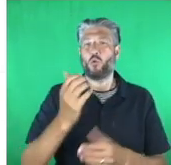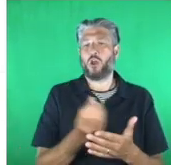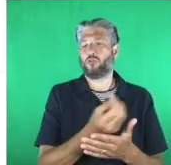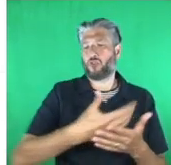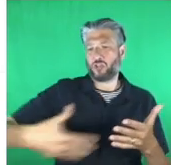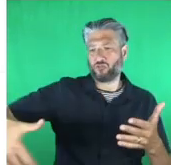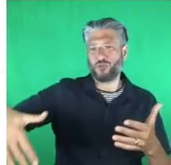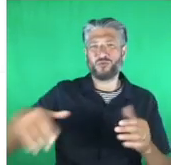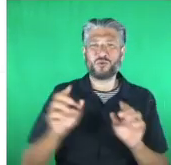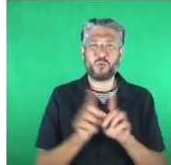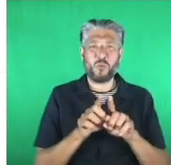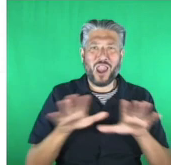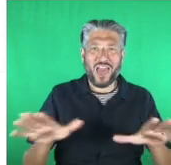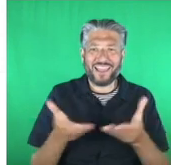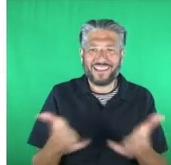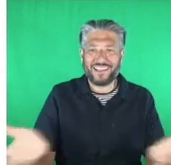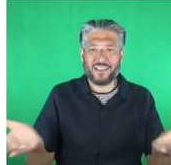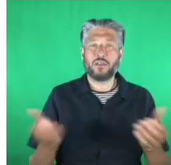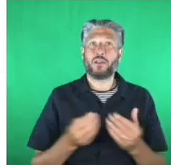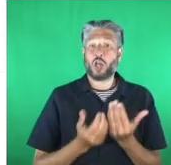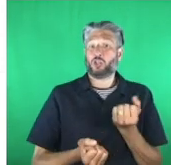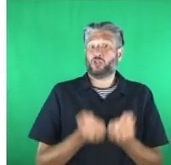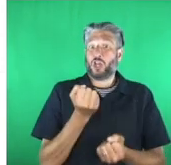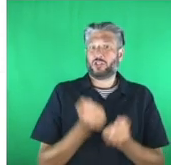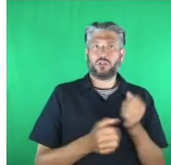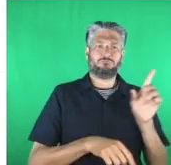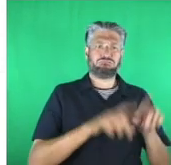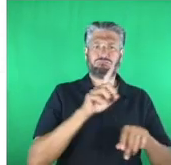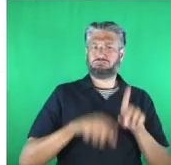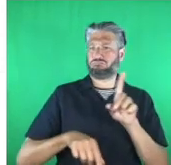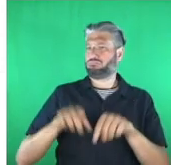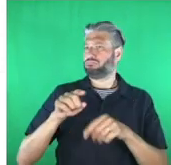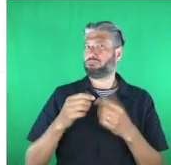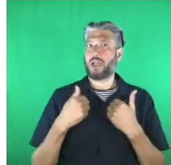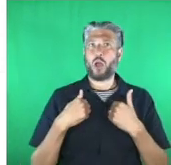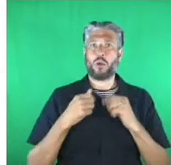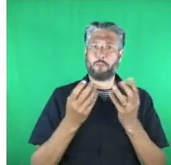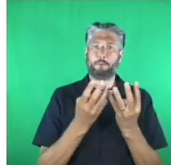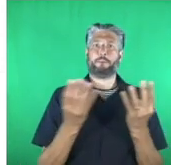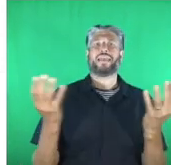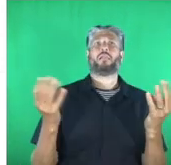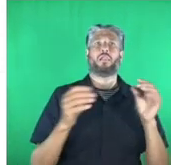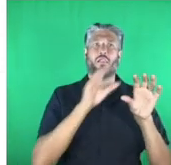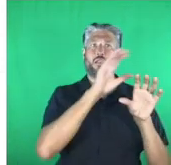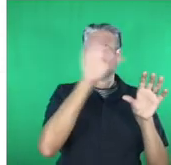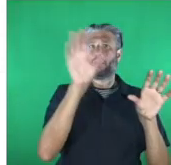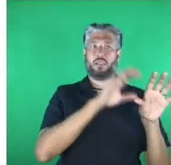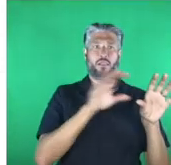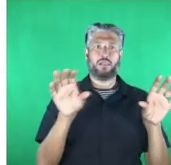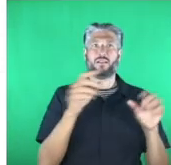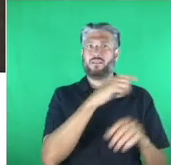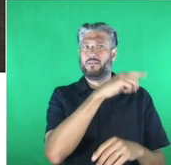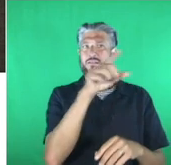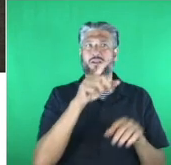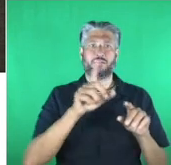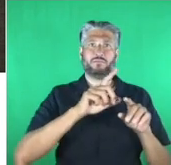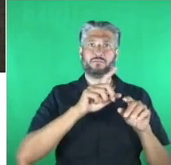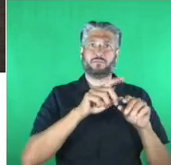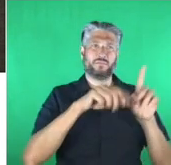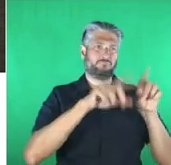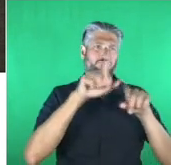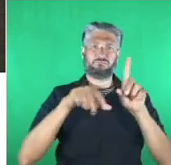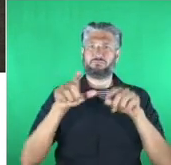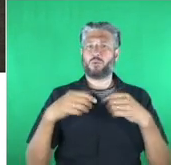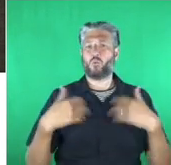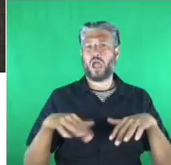much variety in the judging panel and so much time and expertise that they put in. a huge thank you to the judges. You really